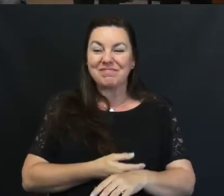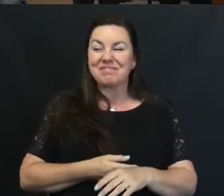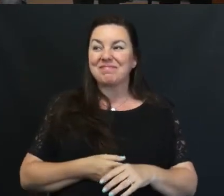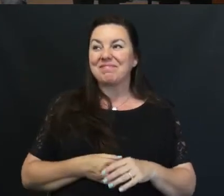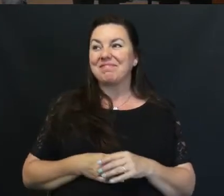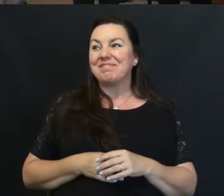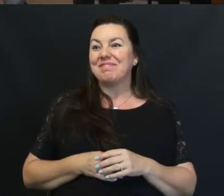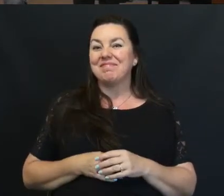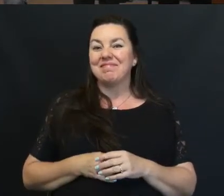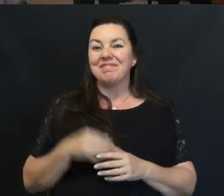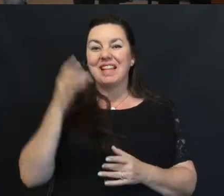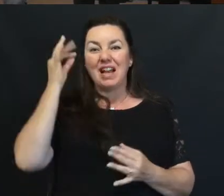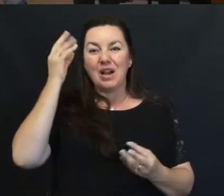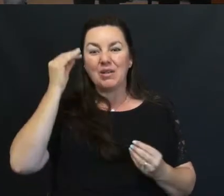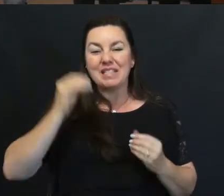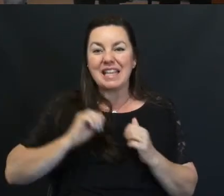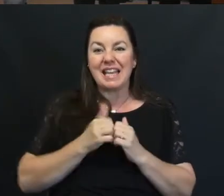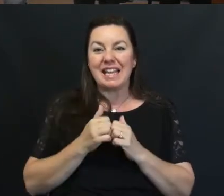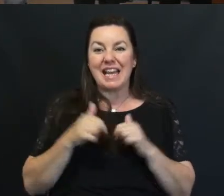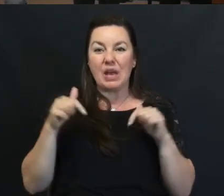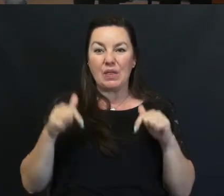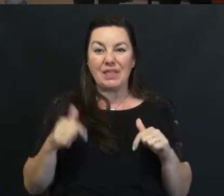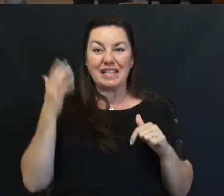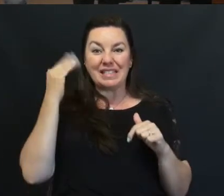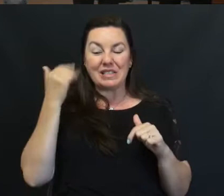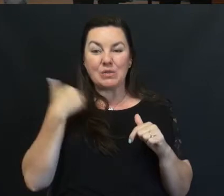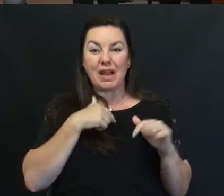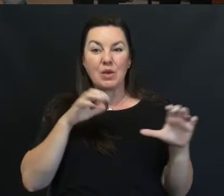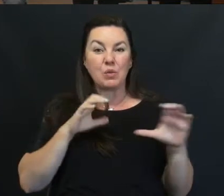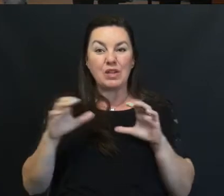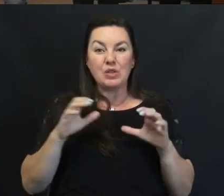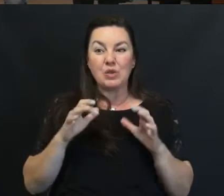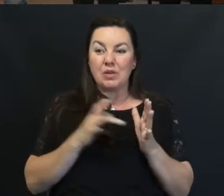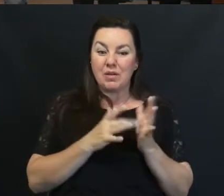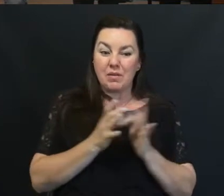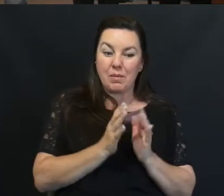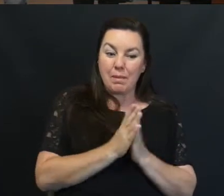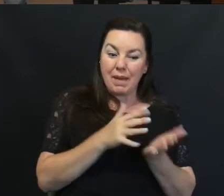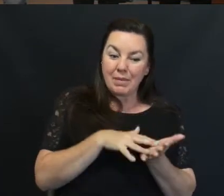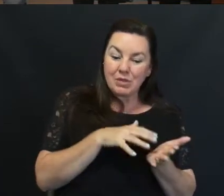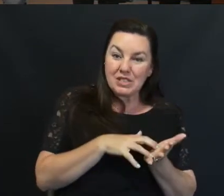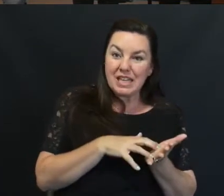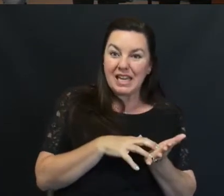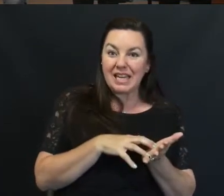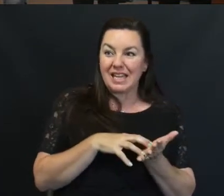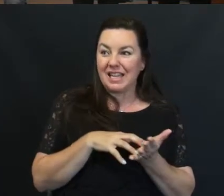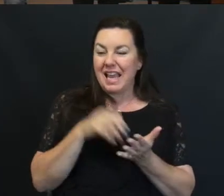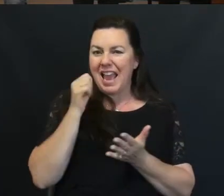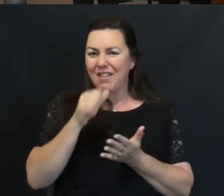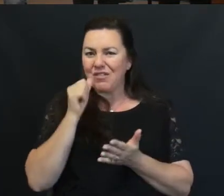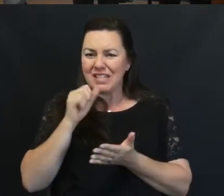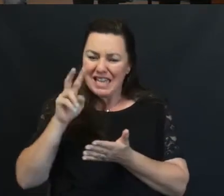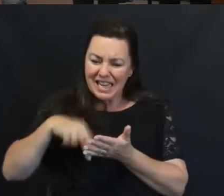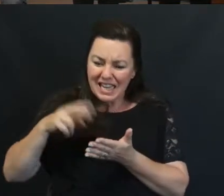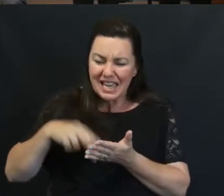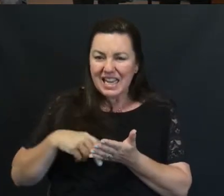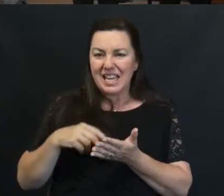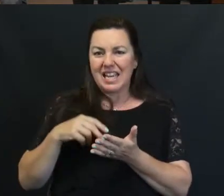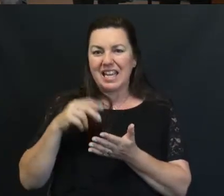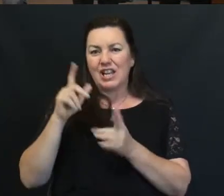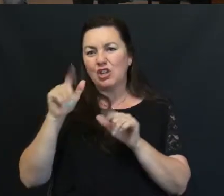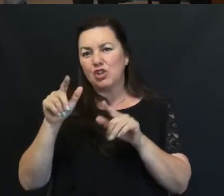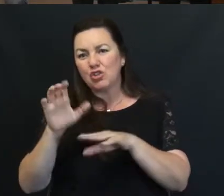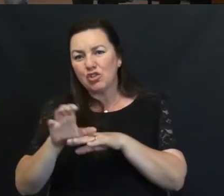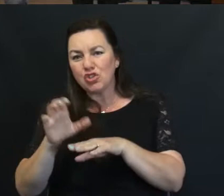And I was thinking how this is why we do Bible study. This is why you get in the word every day. It's why you attend church and